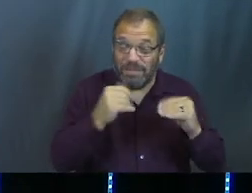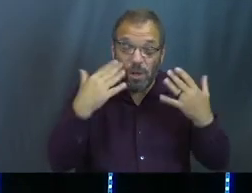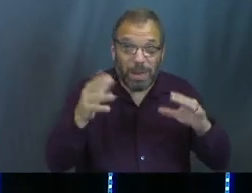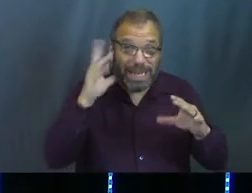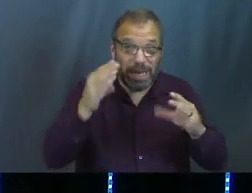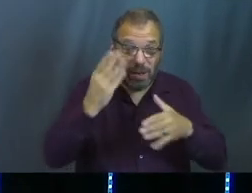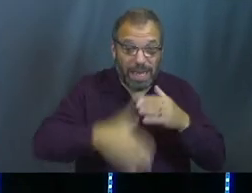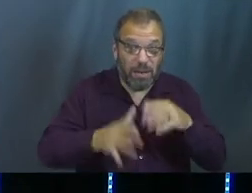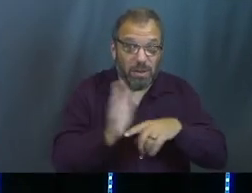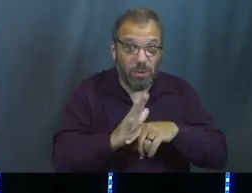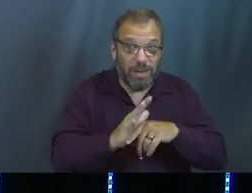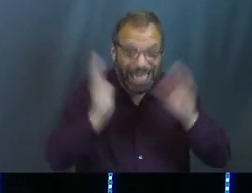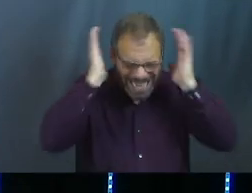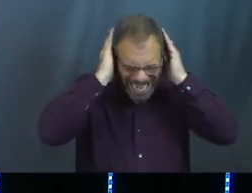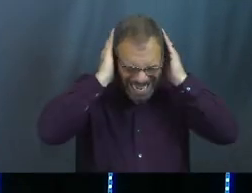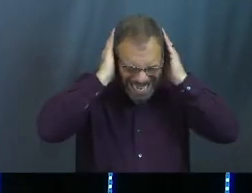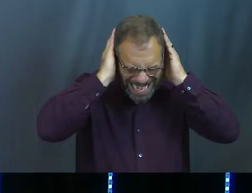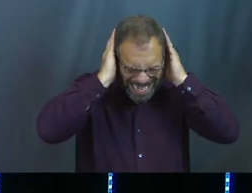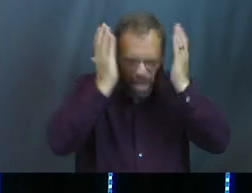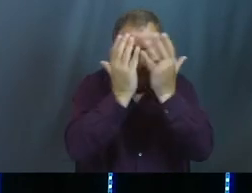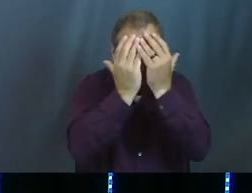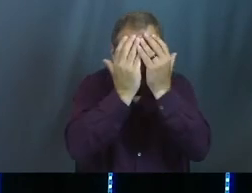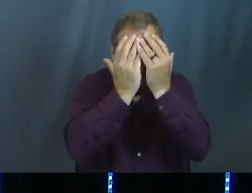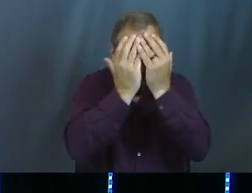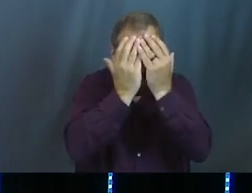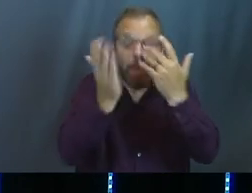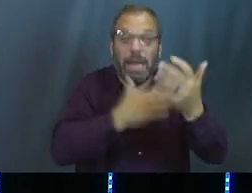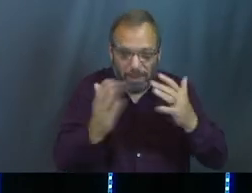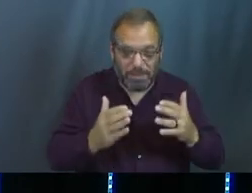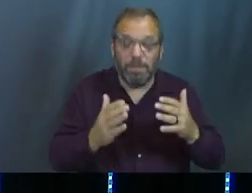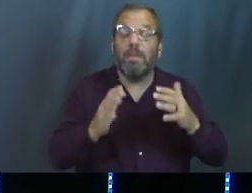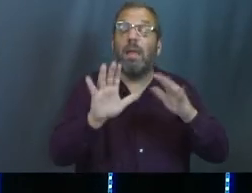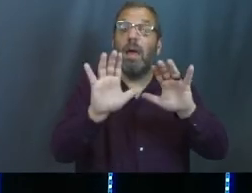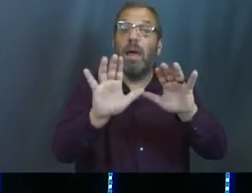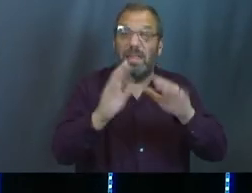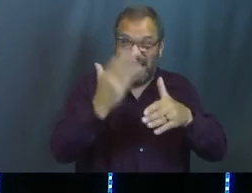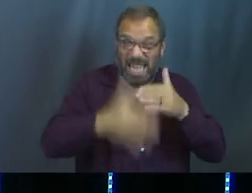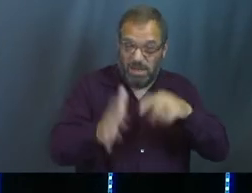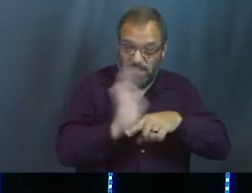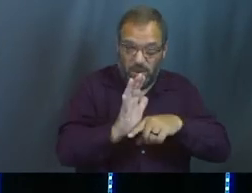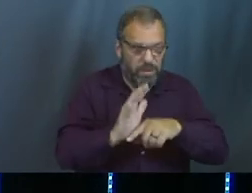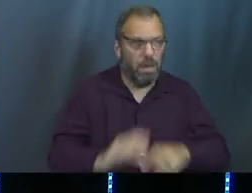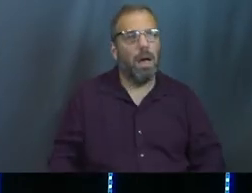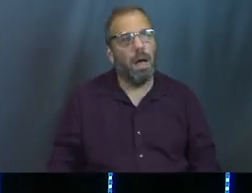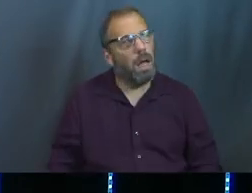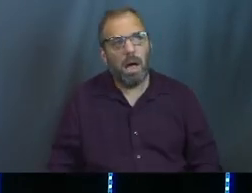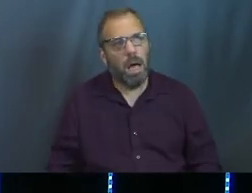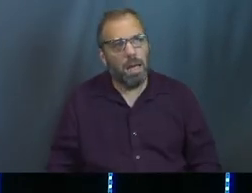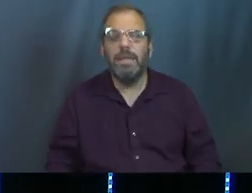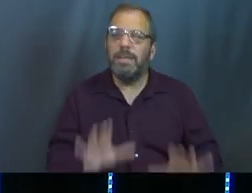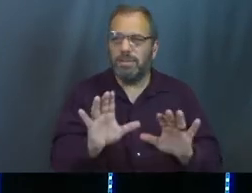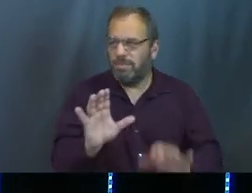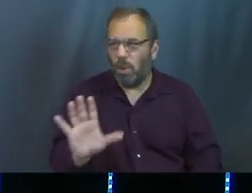your ears. It's been out for forever, y'all. The movie's older than I am but literally, don't shake your head, Matt.